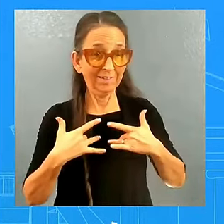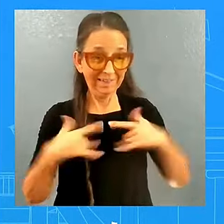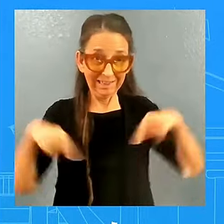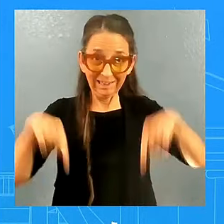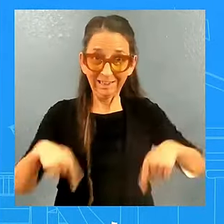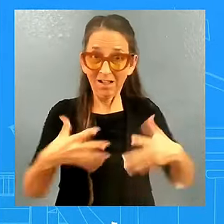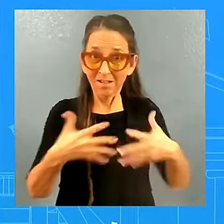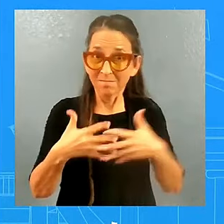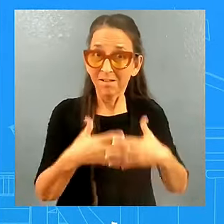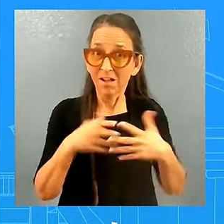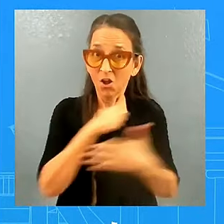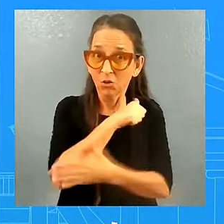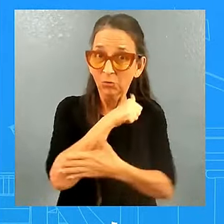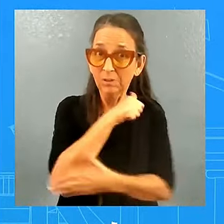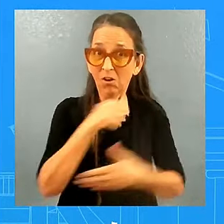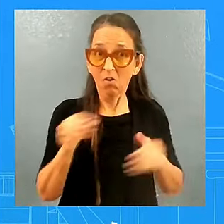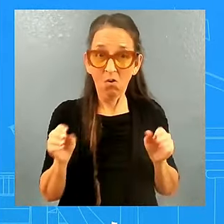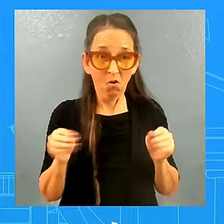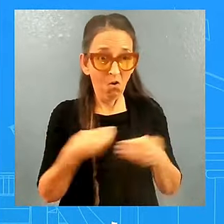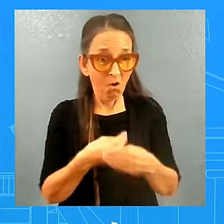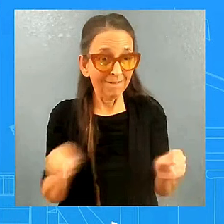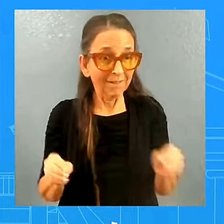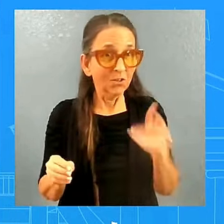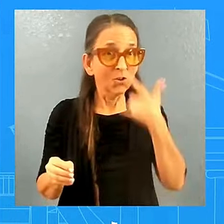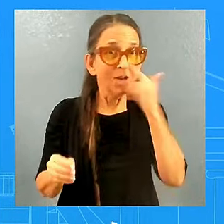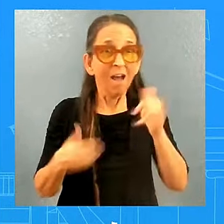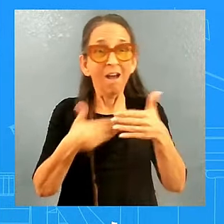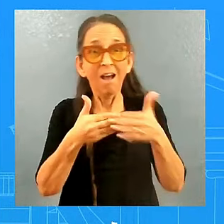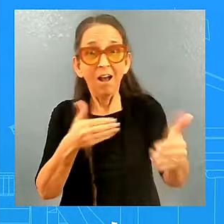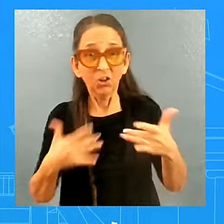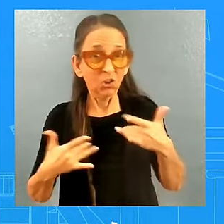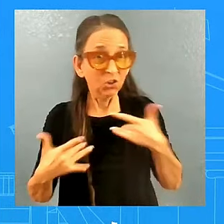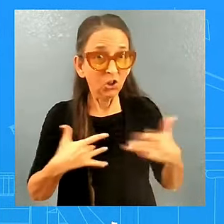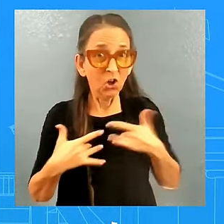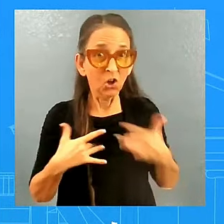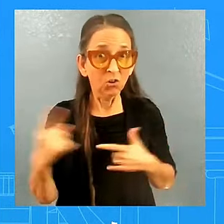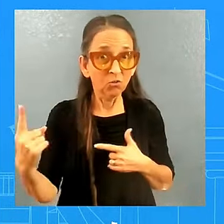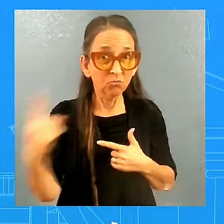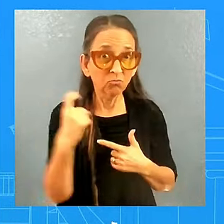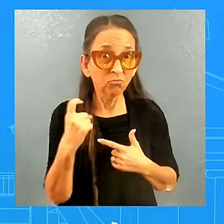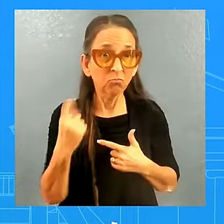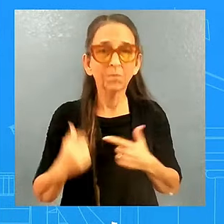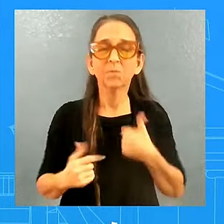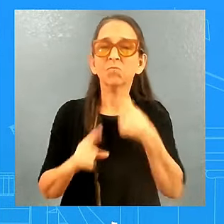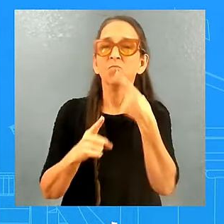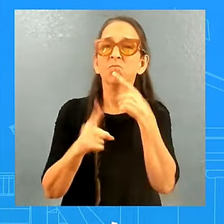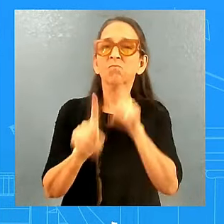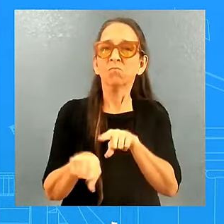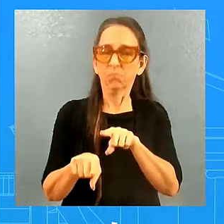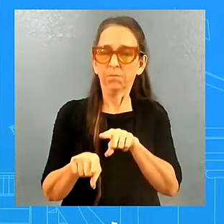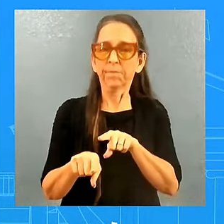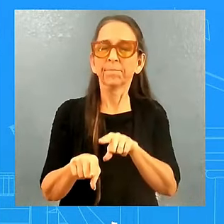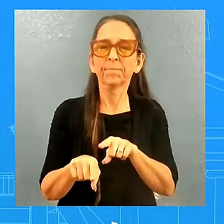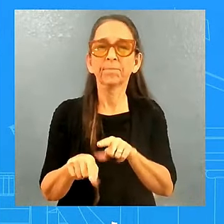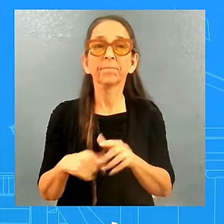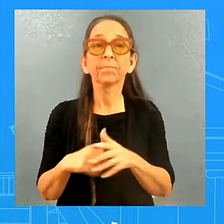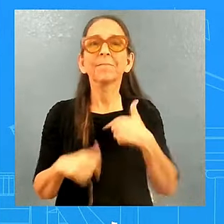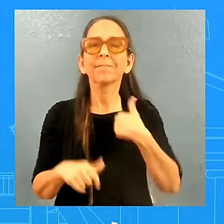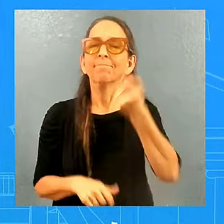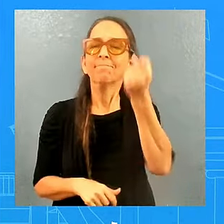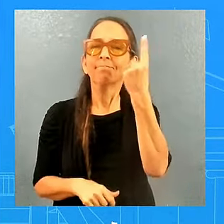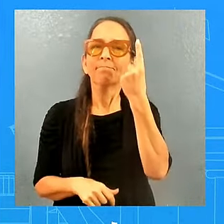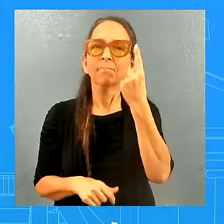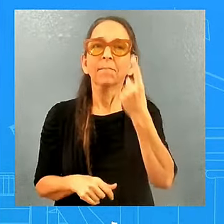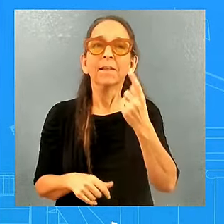the president is going to certainly, again, respect what majority of